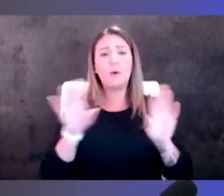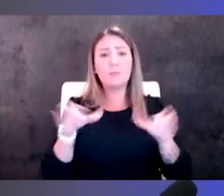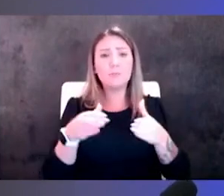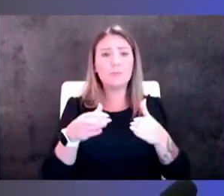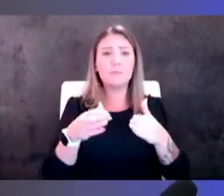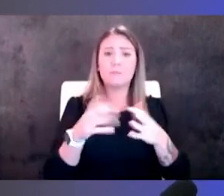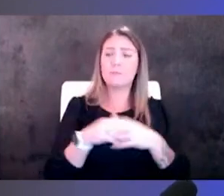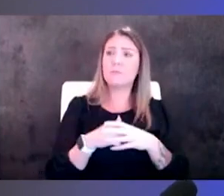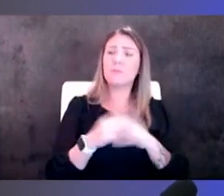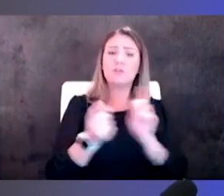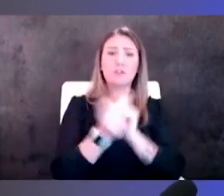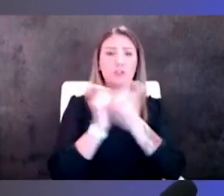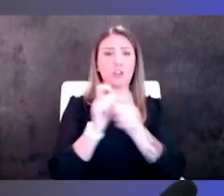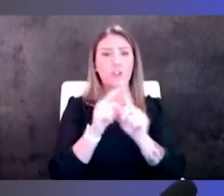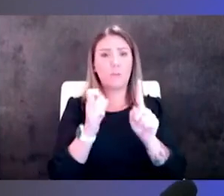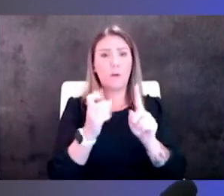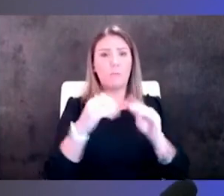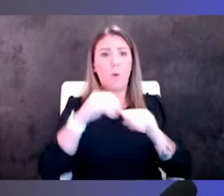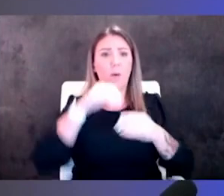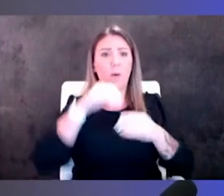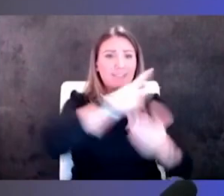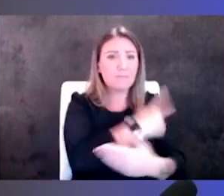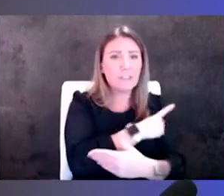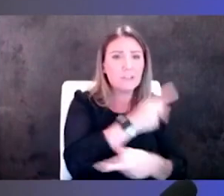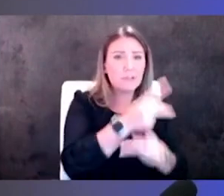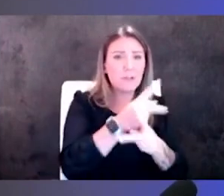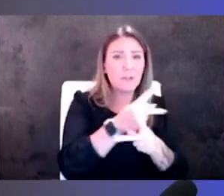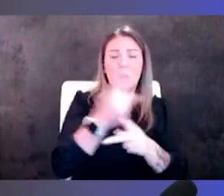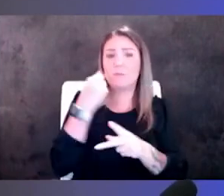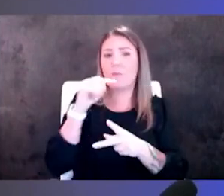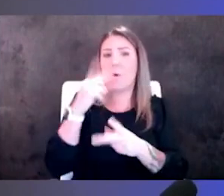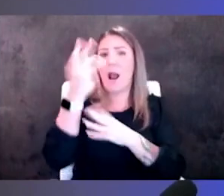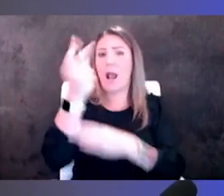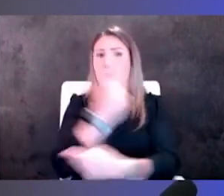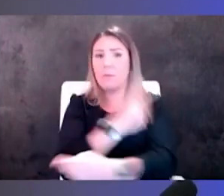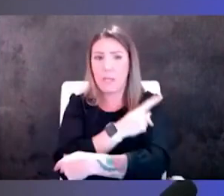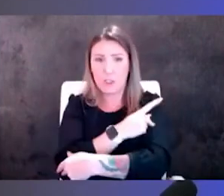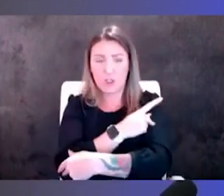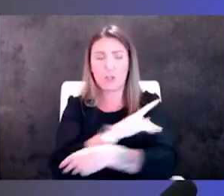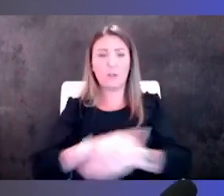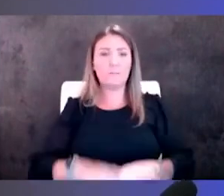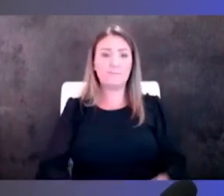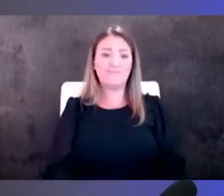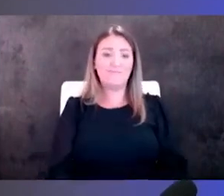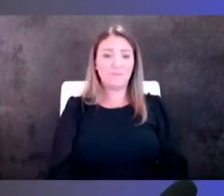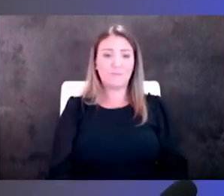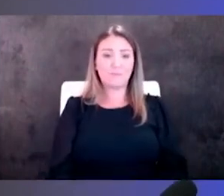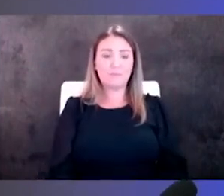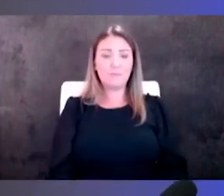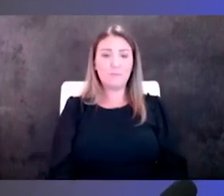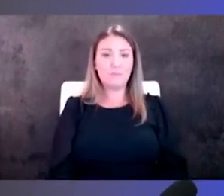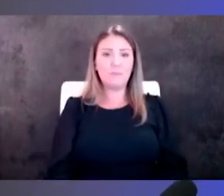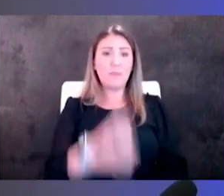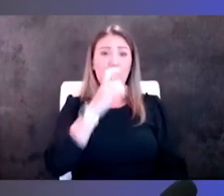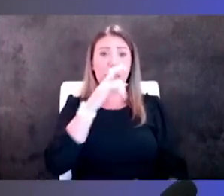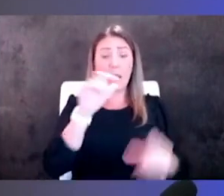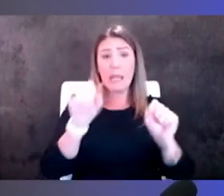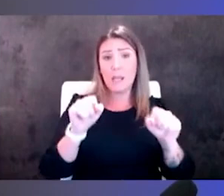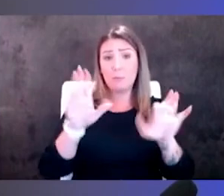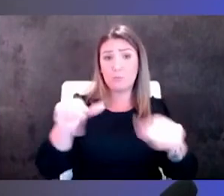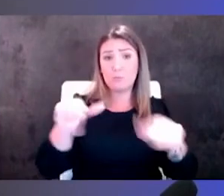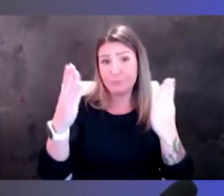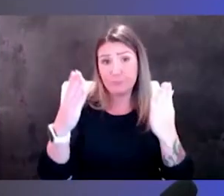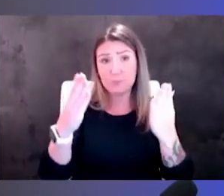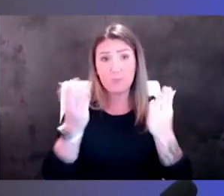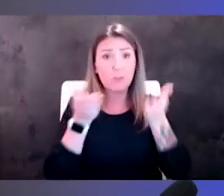uh more inpatient type care to more outpatient driven um and and just not being able to deliver some of those service